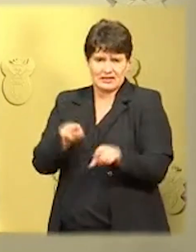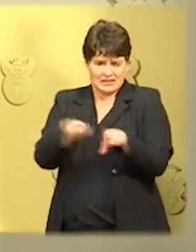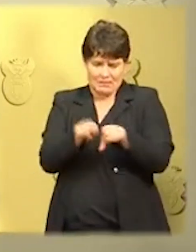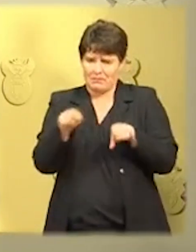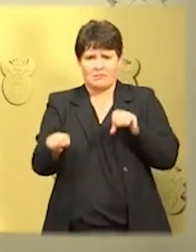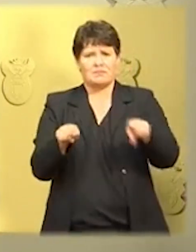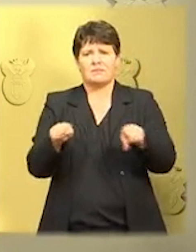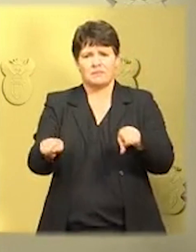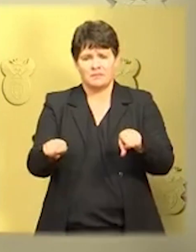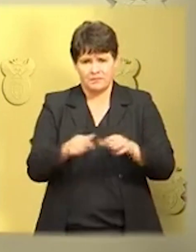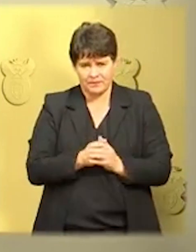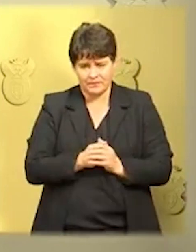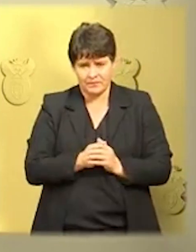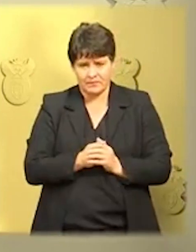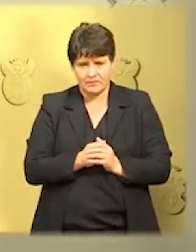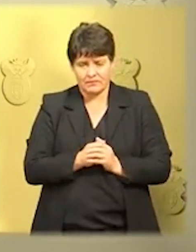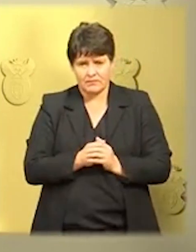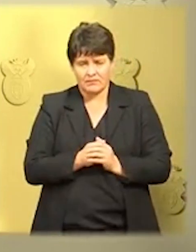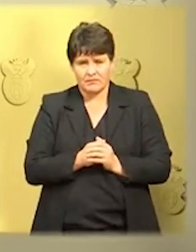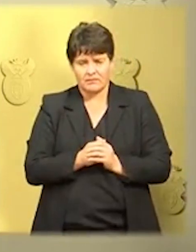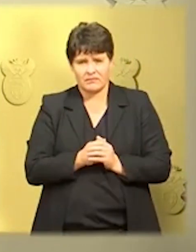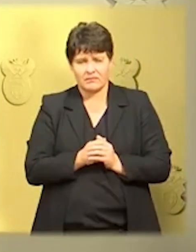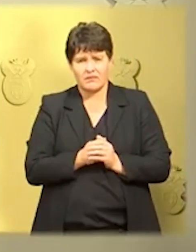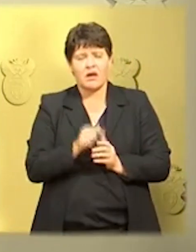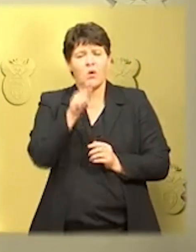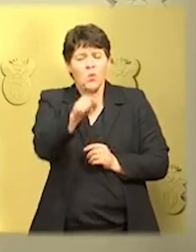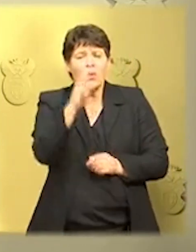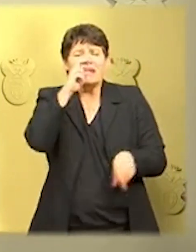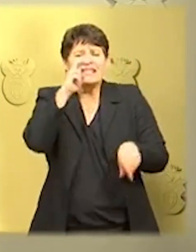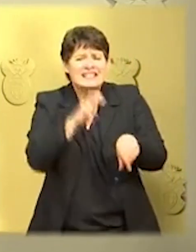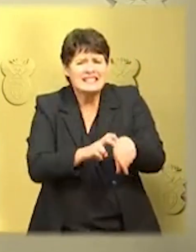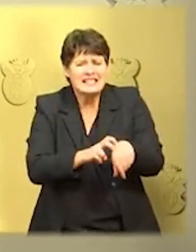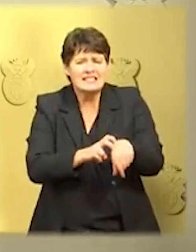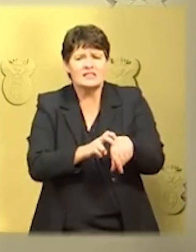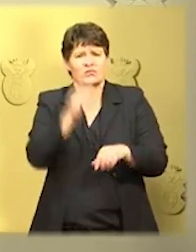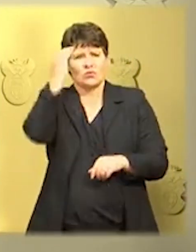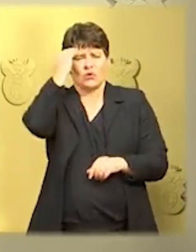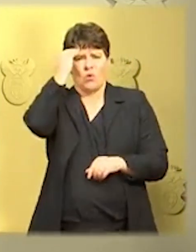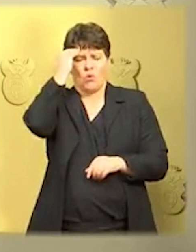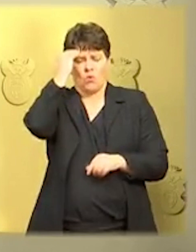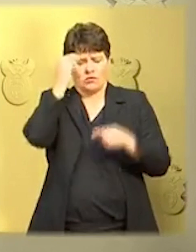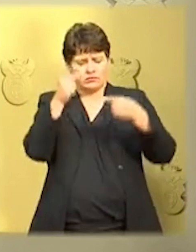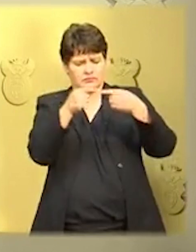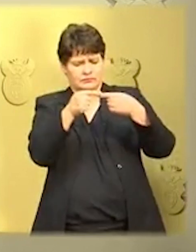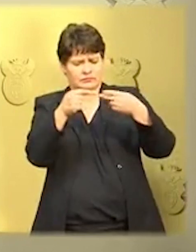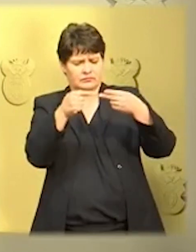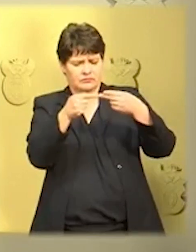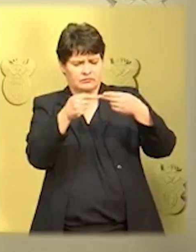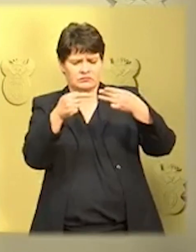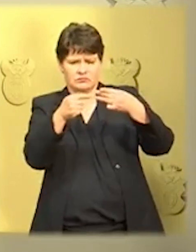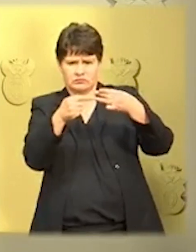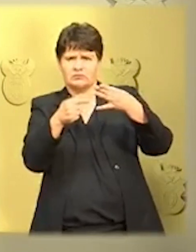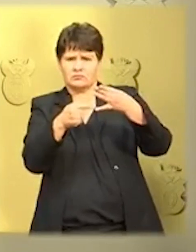that determines the measures we should have in place